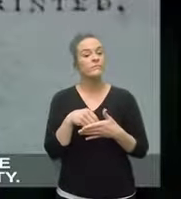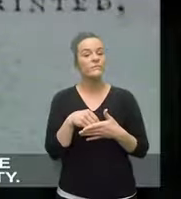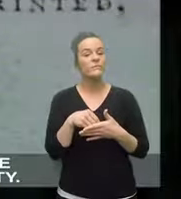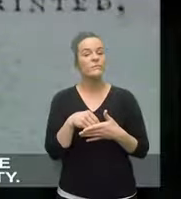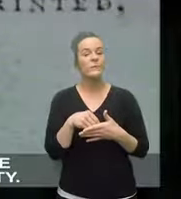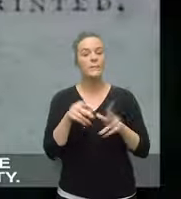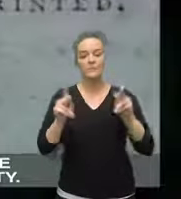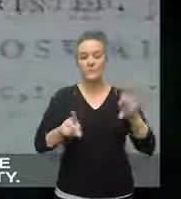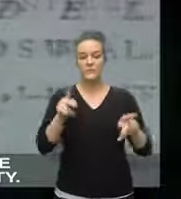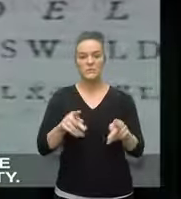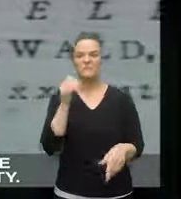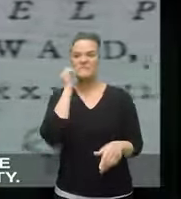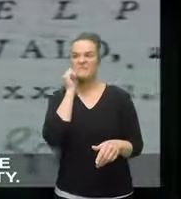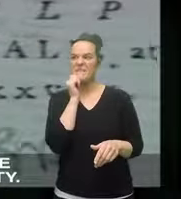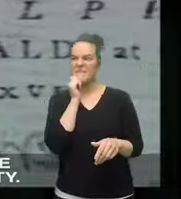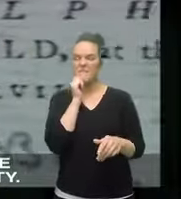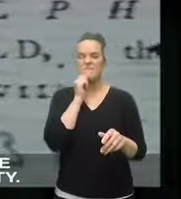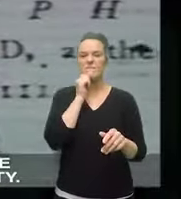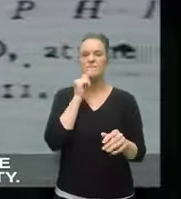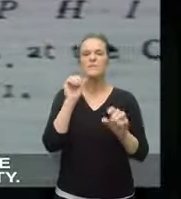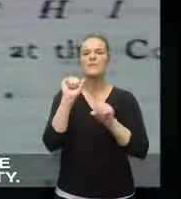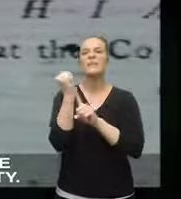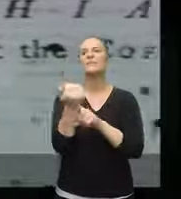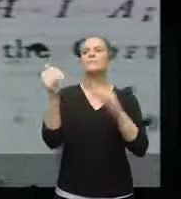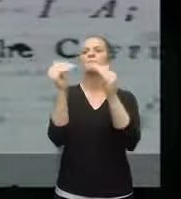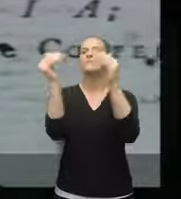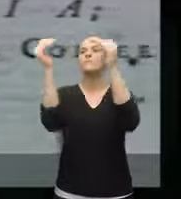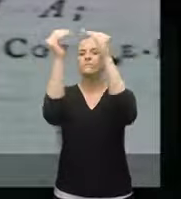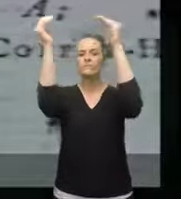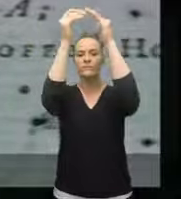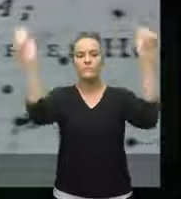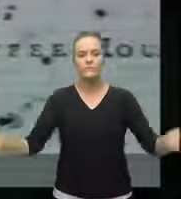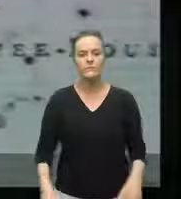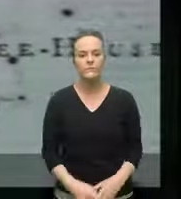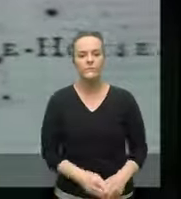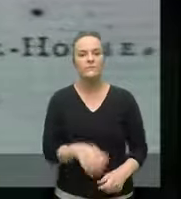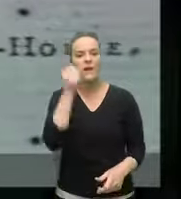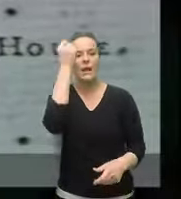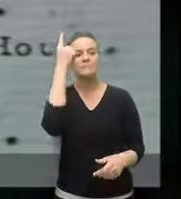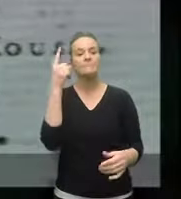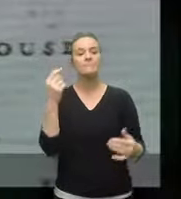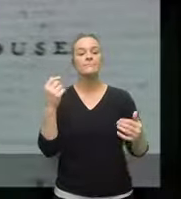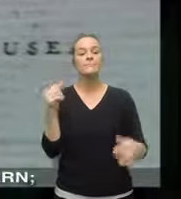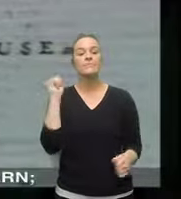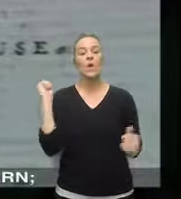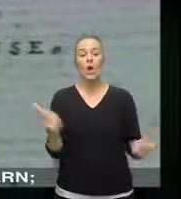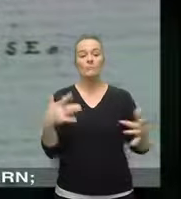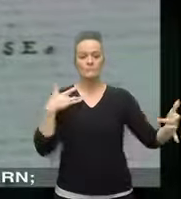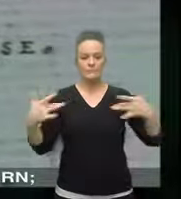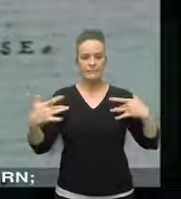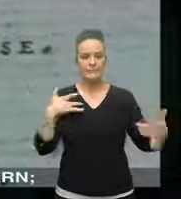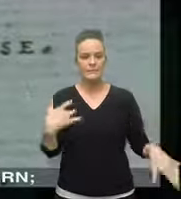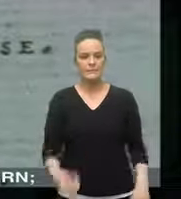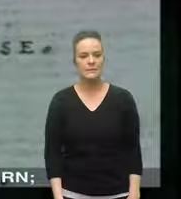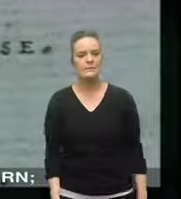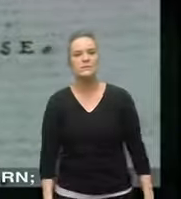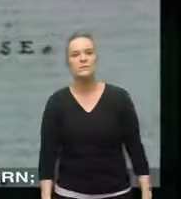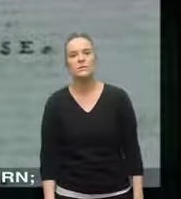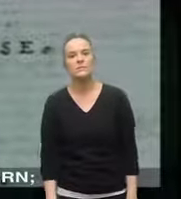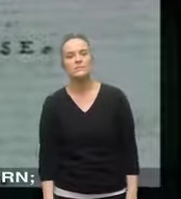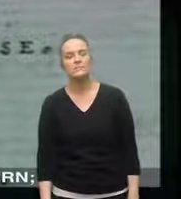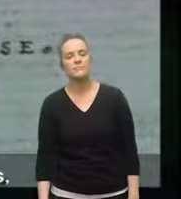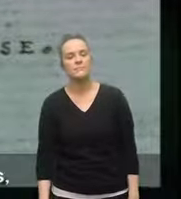the debate involves people from every class of society there was a perfectly extraordinary outpouring